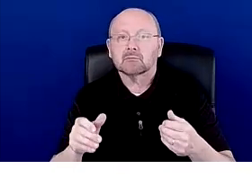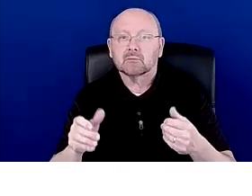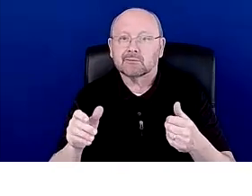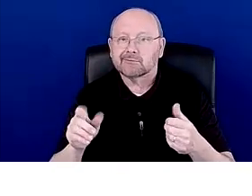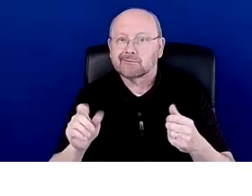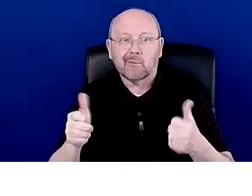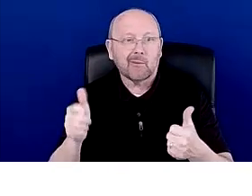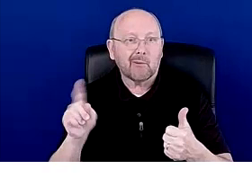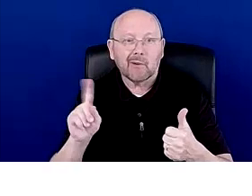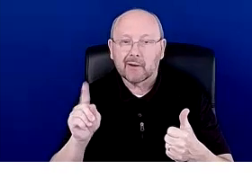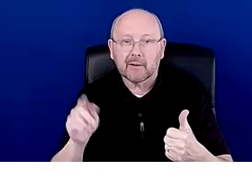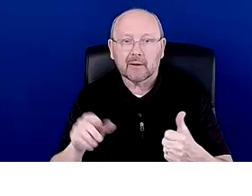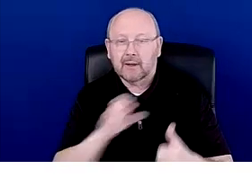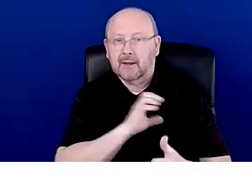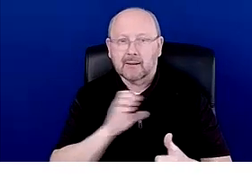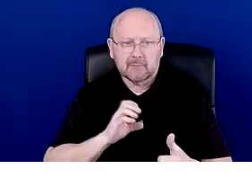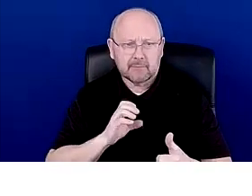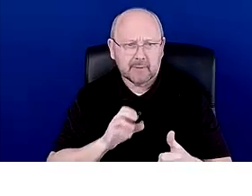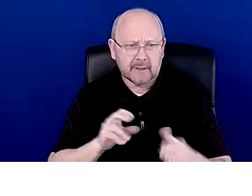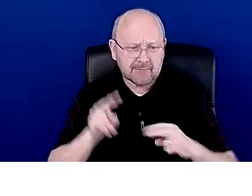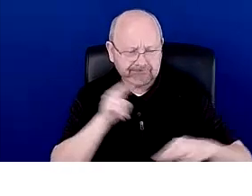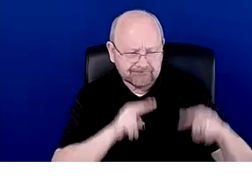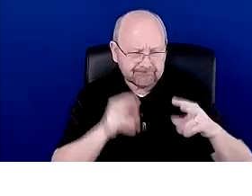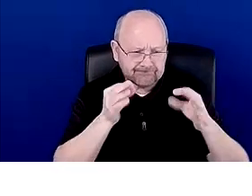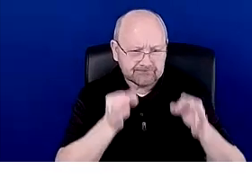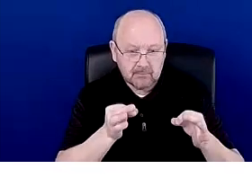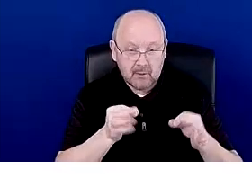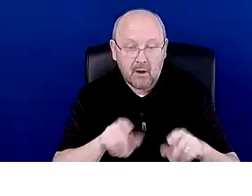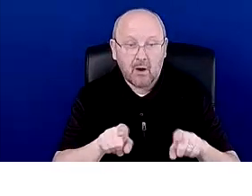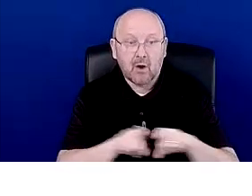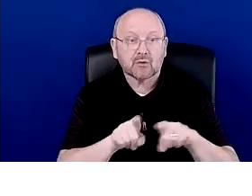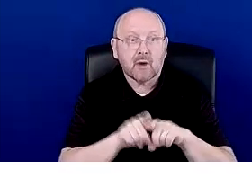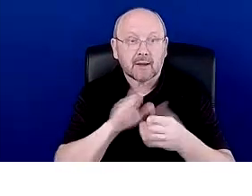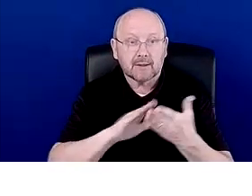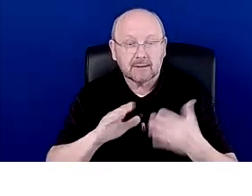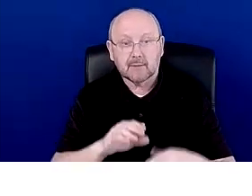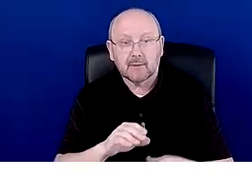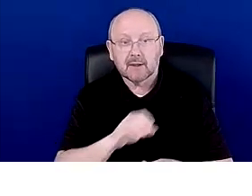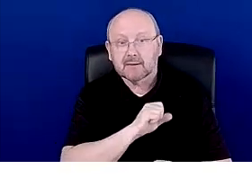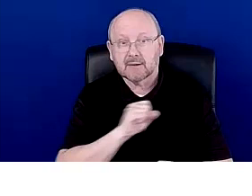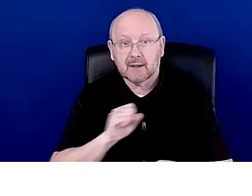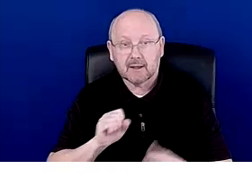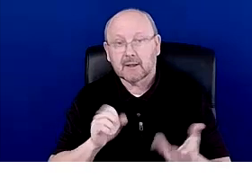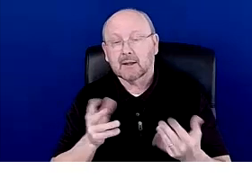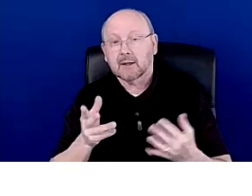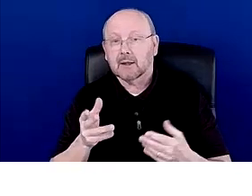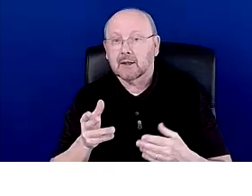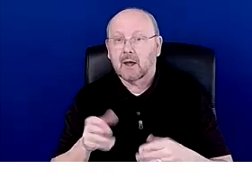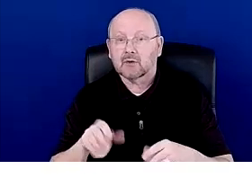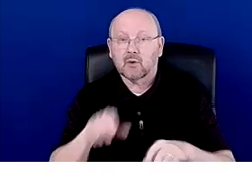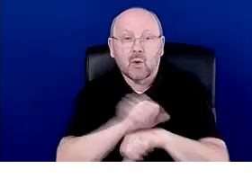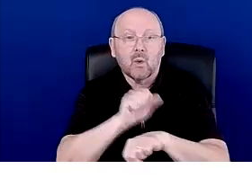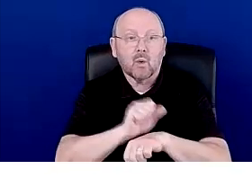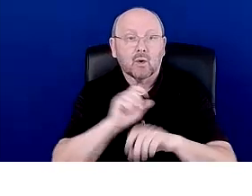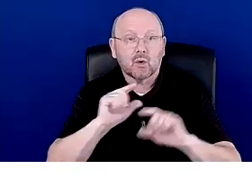And then that goes through academic senate. And then there's also a district work group that is kind of